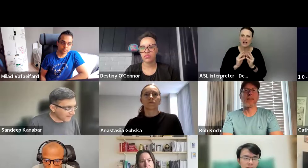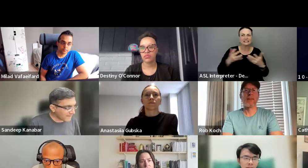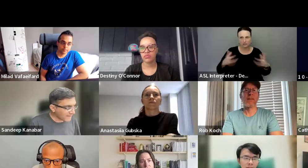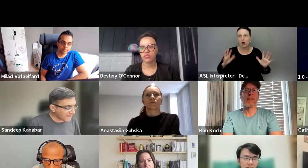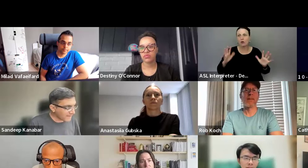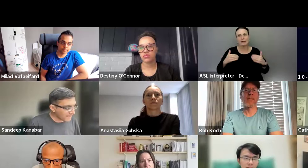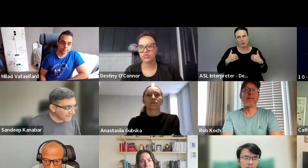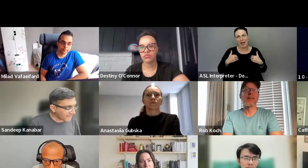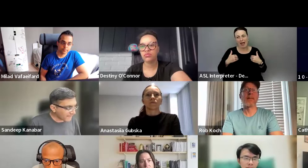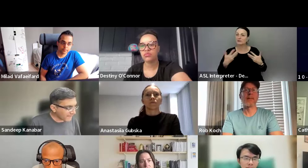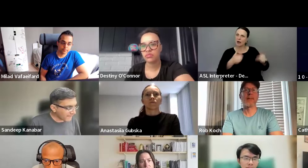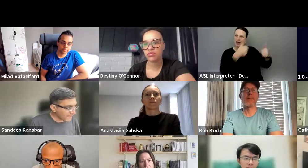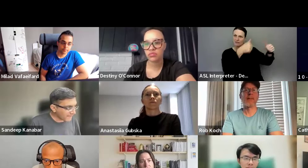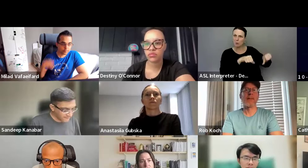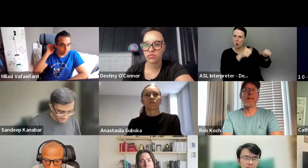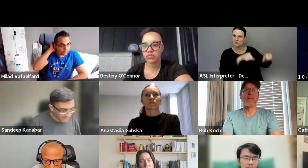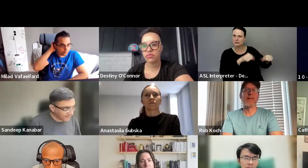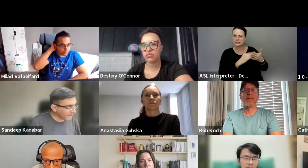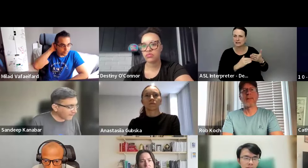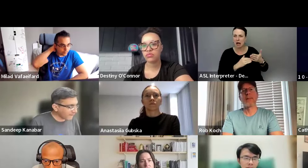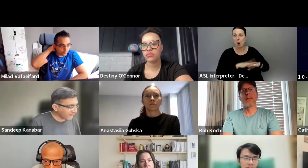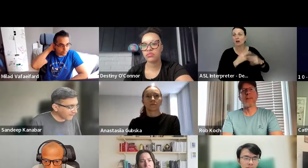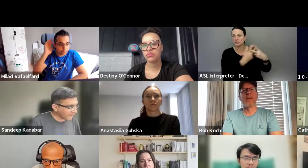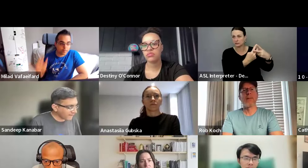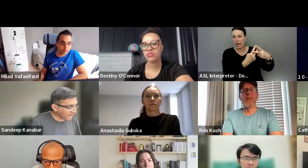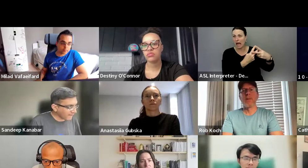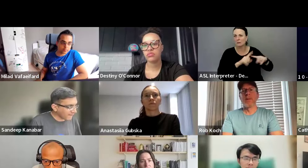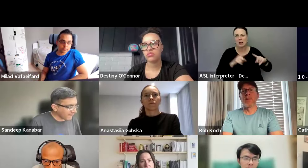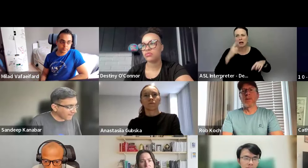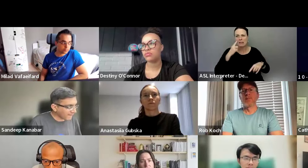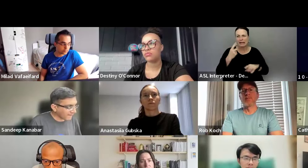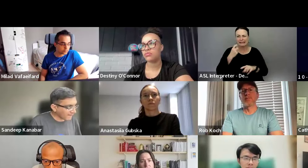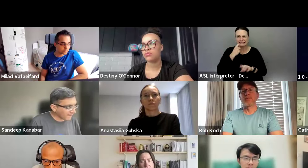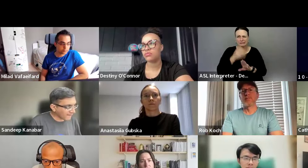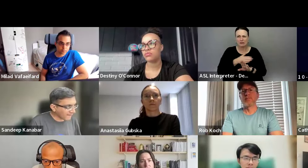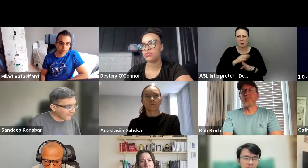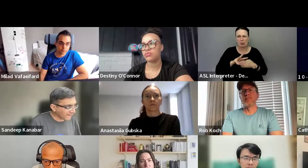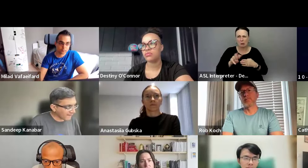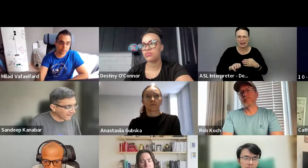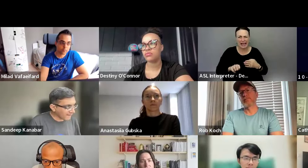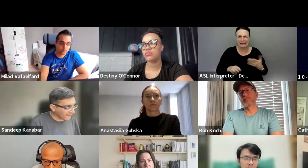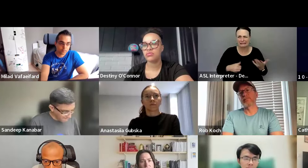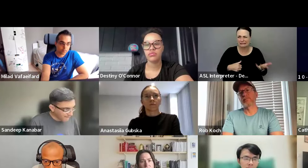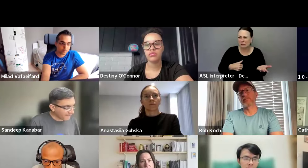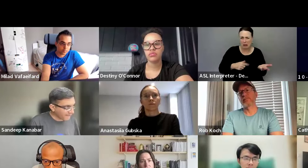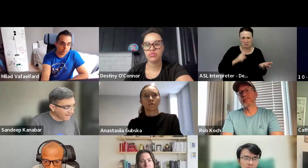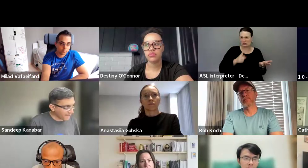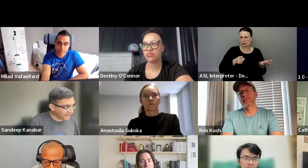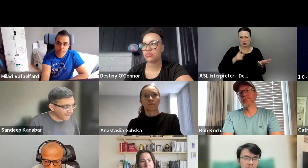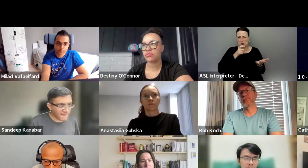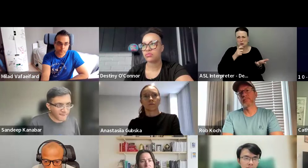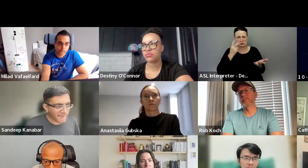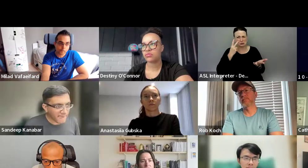And so I have posted something on Slack, but I was like, I think just before the weekend. So I'm not sure who saw that. So,